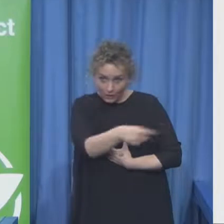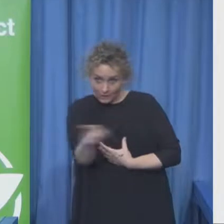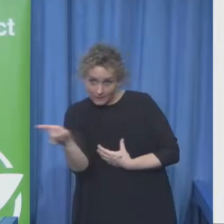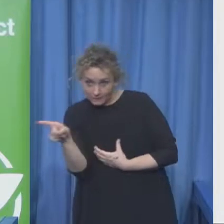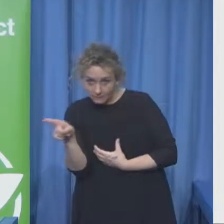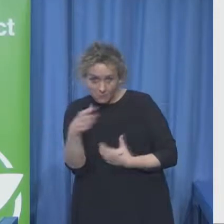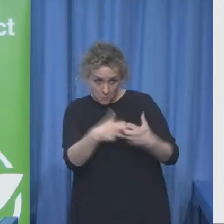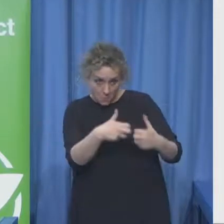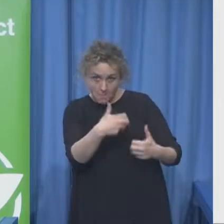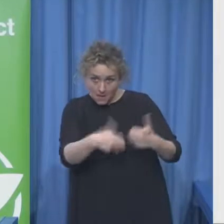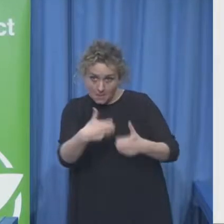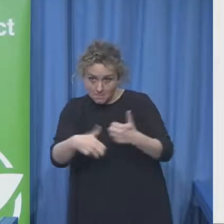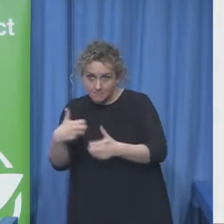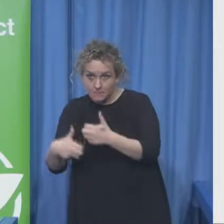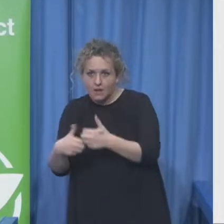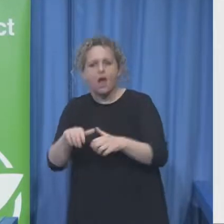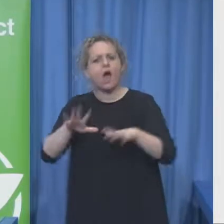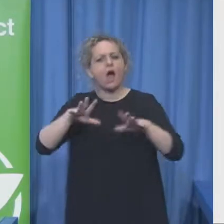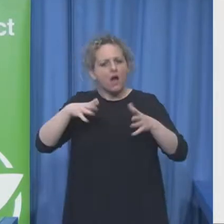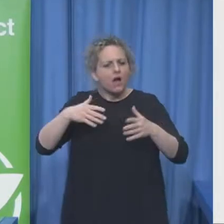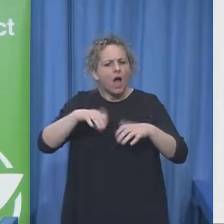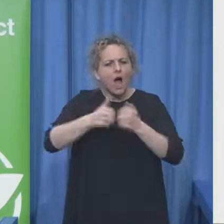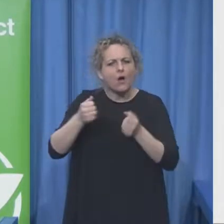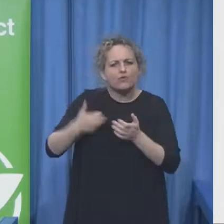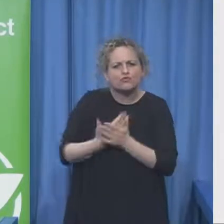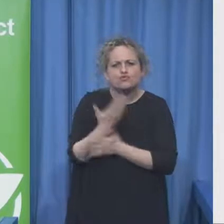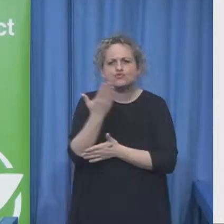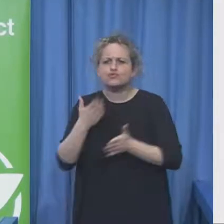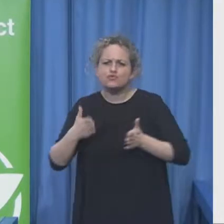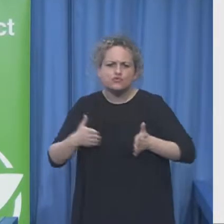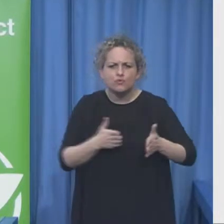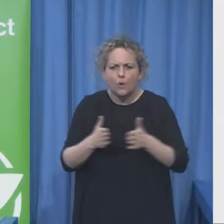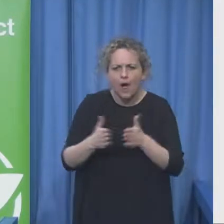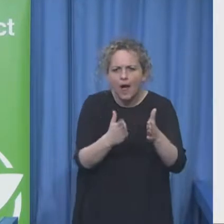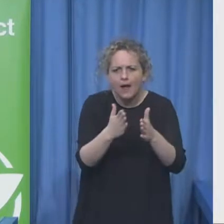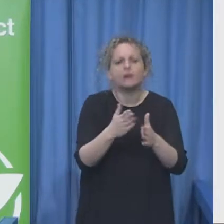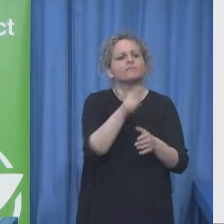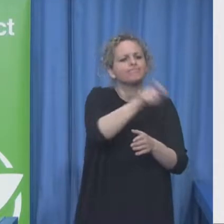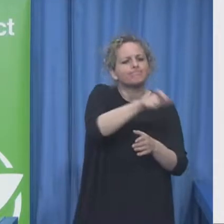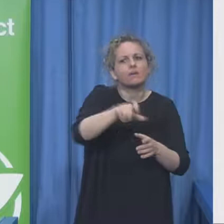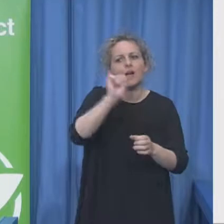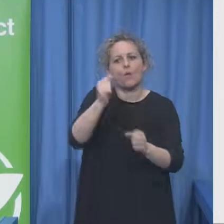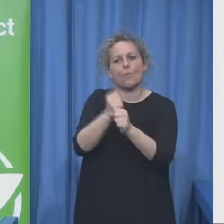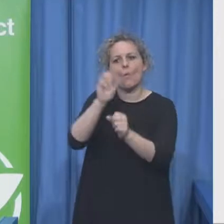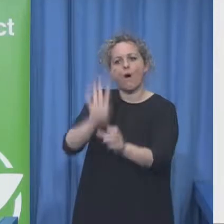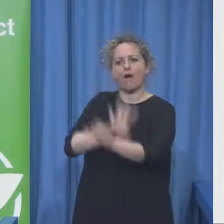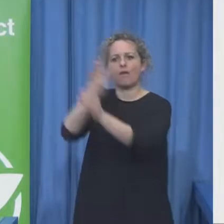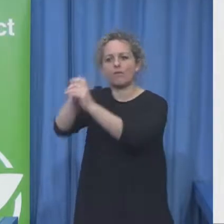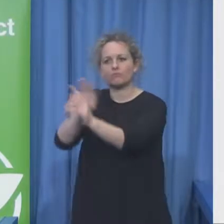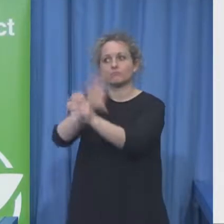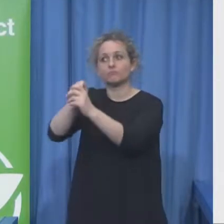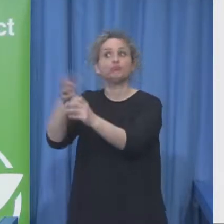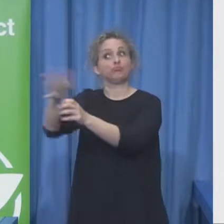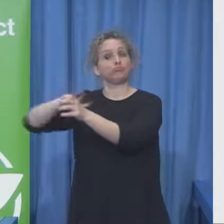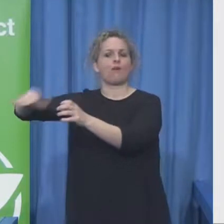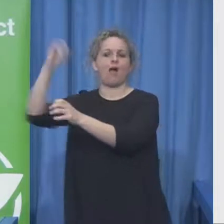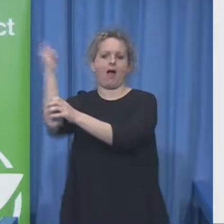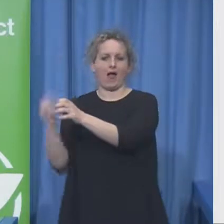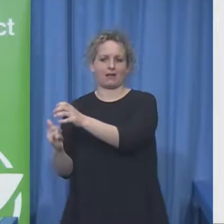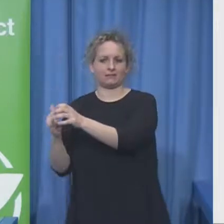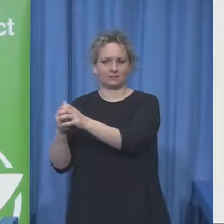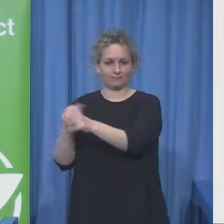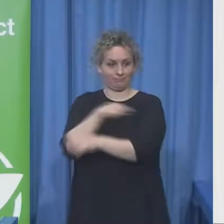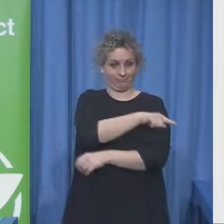pathway into employment in the arts or they can simply be a way of developing the skills and talents of our